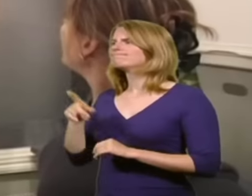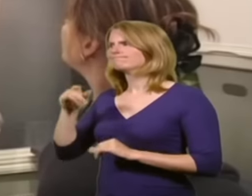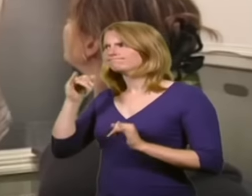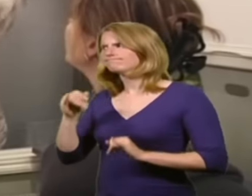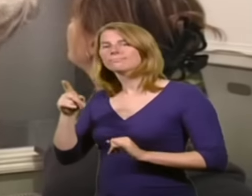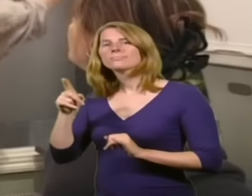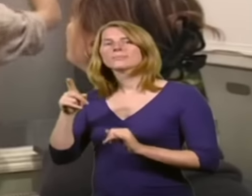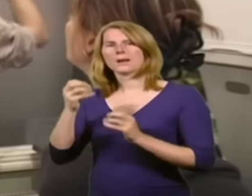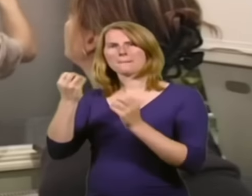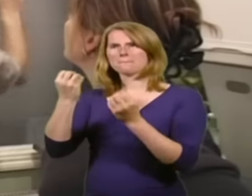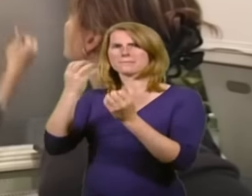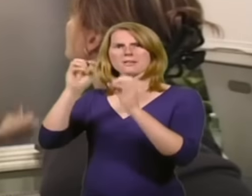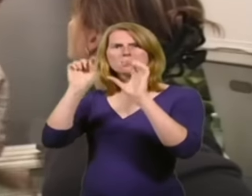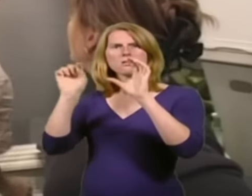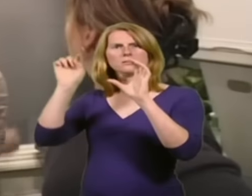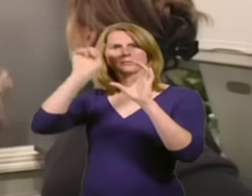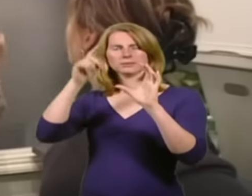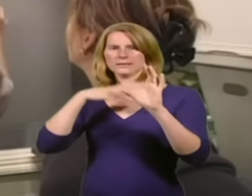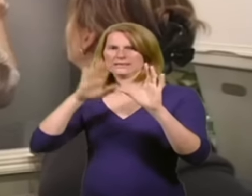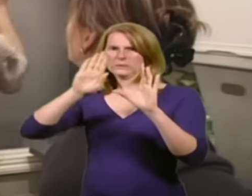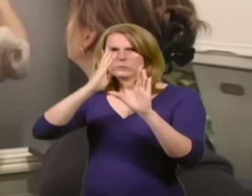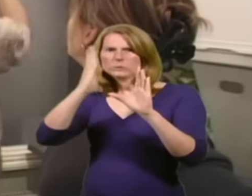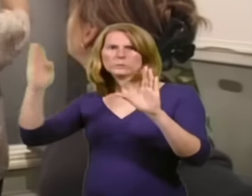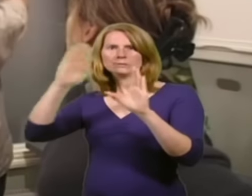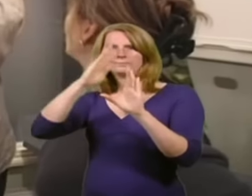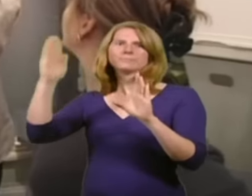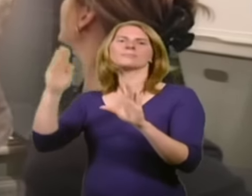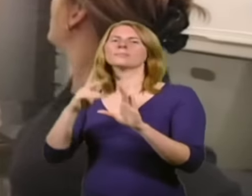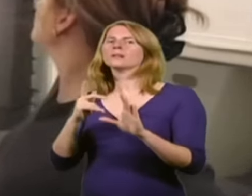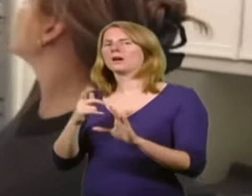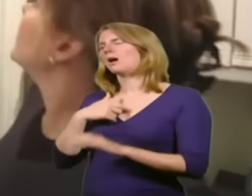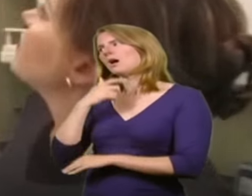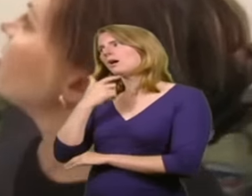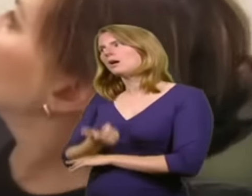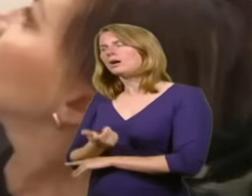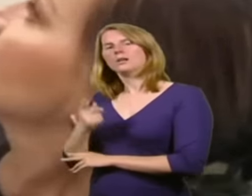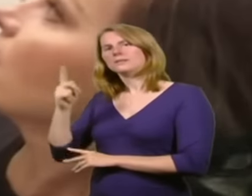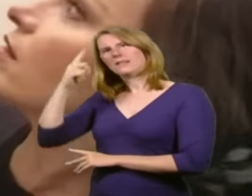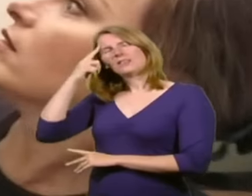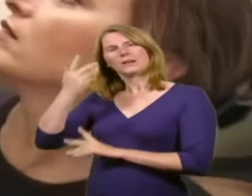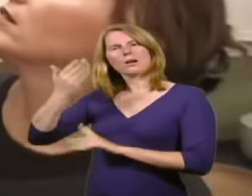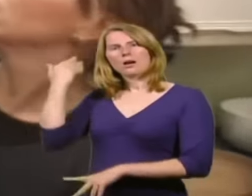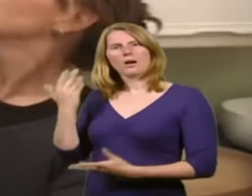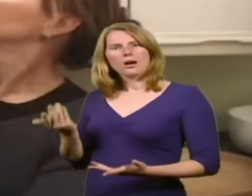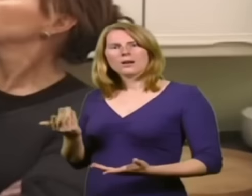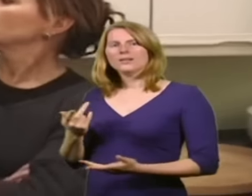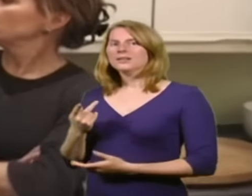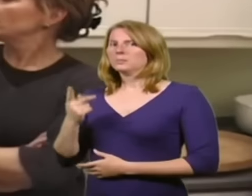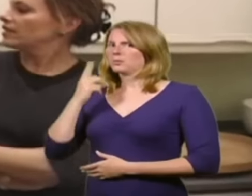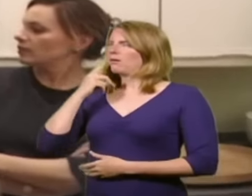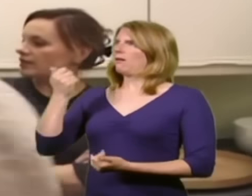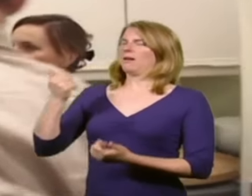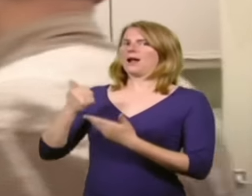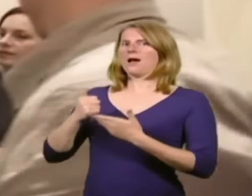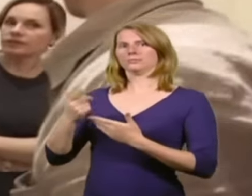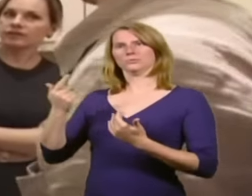Well, I can't believe if you know how to do this, you didn't think of it sooner, you know? This is going to help make the sale. I was quite happy with the wall, actually, but